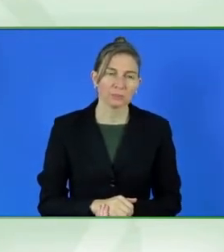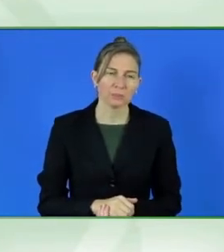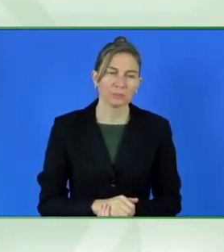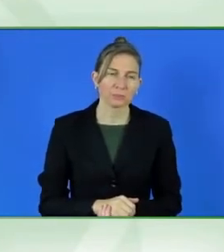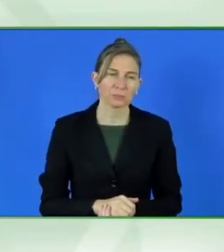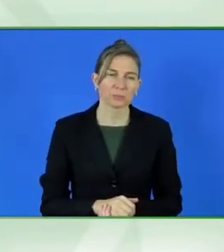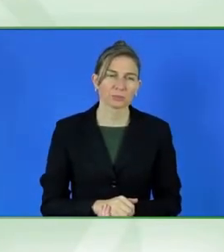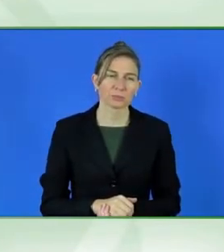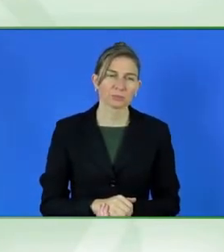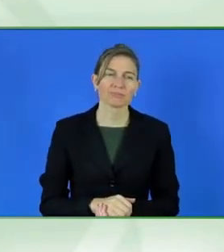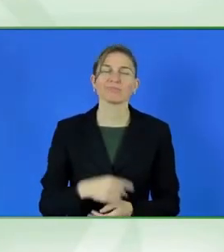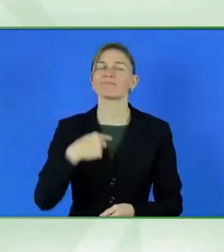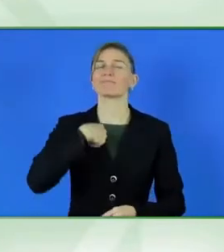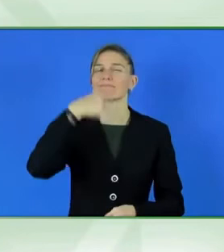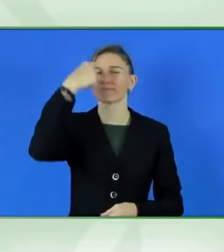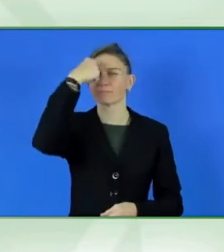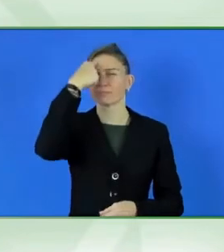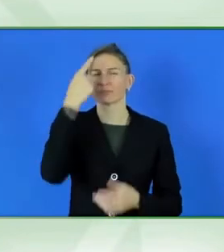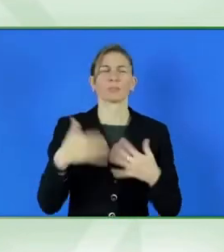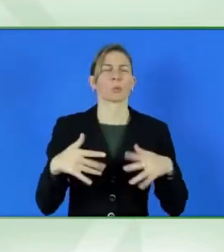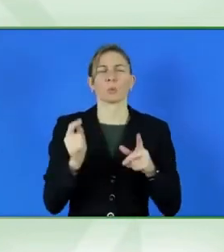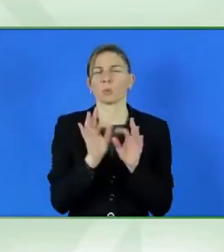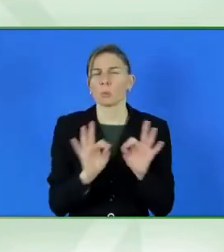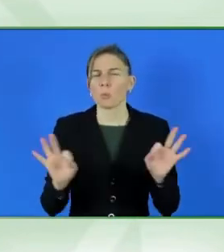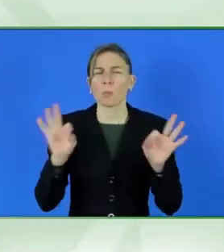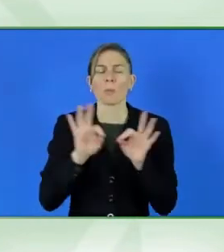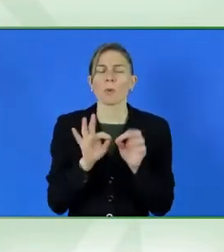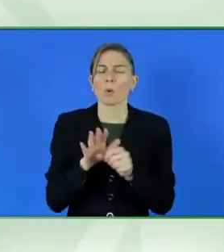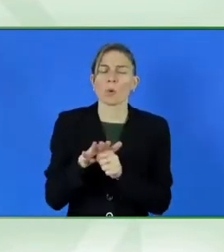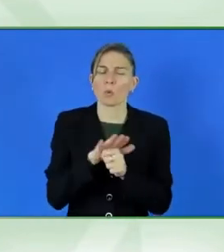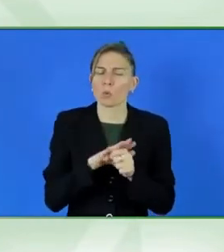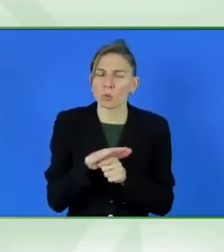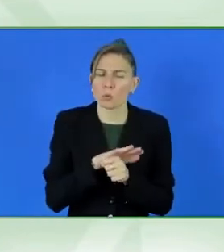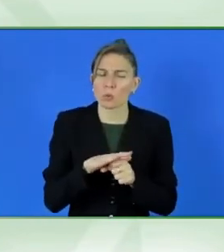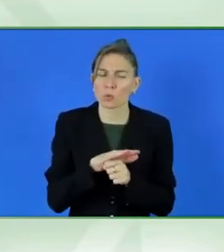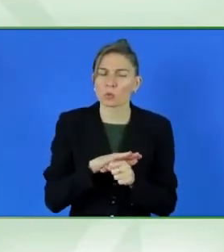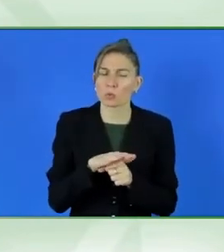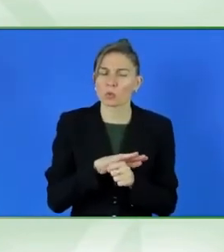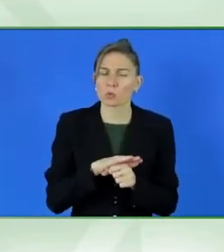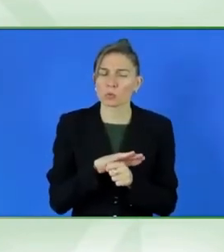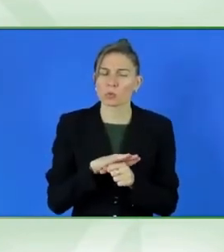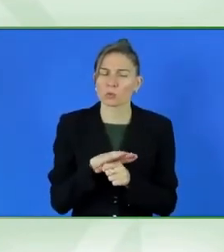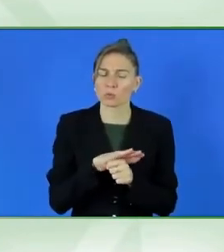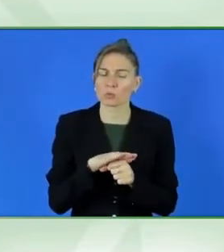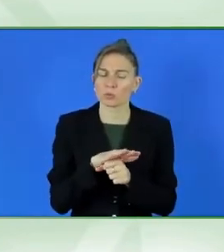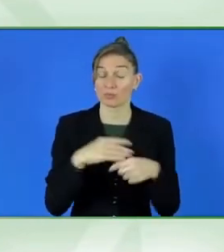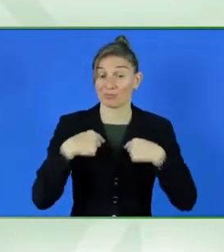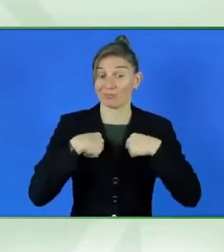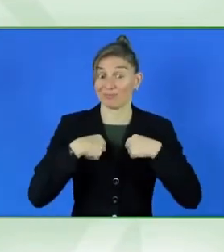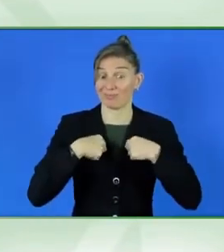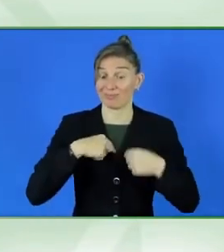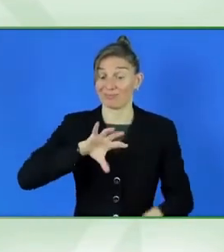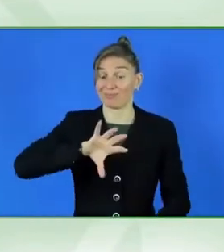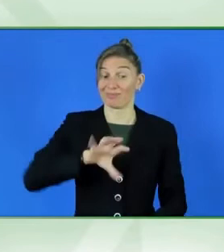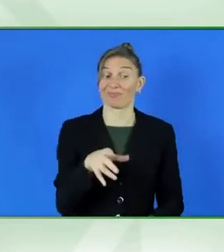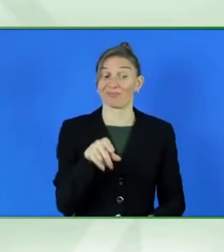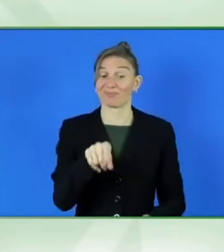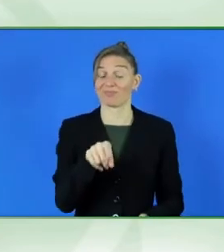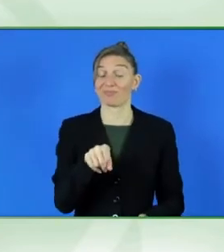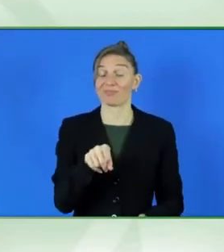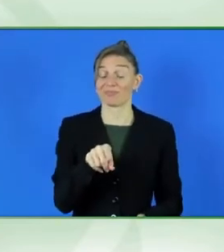in our region that needs to be addressed is